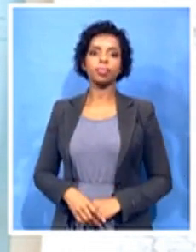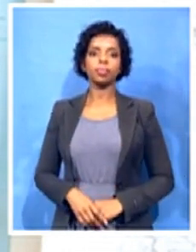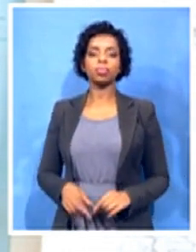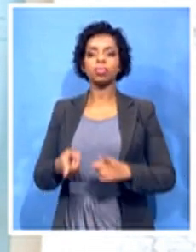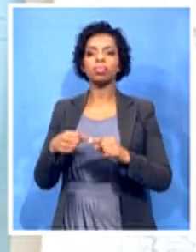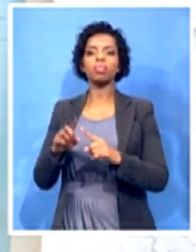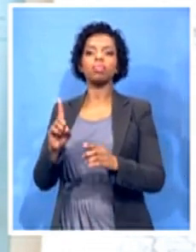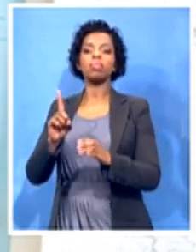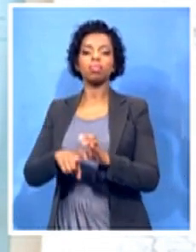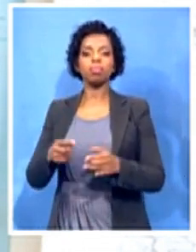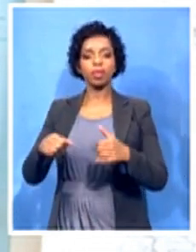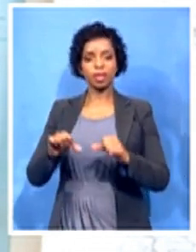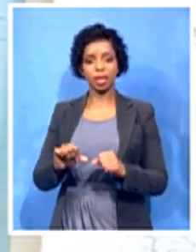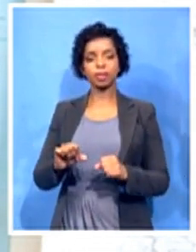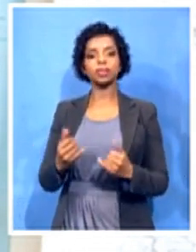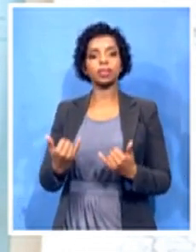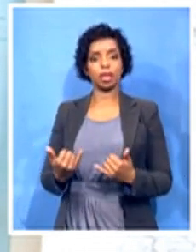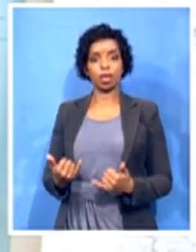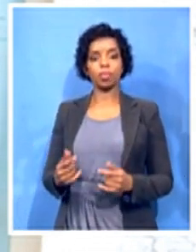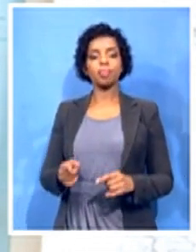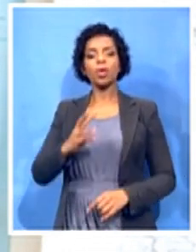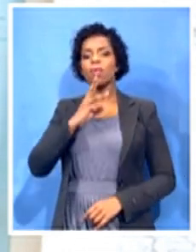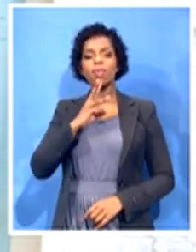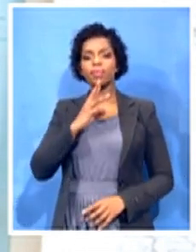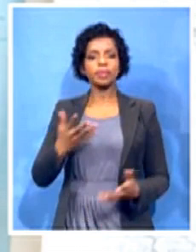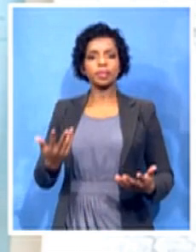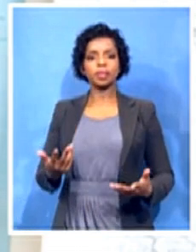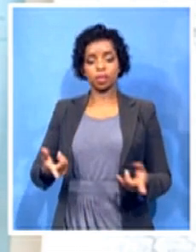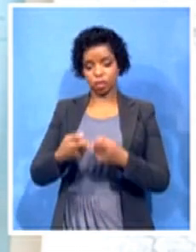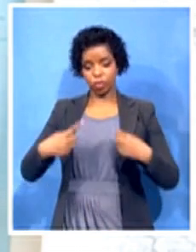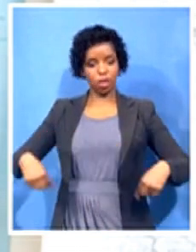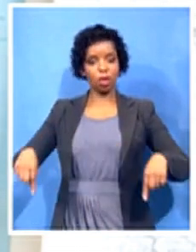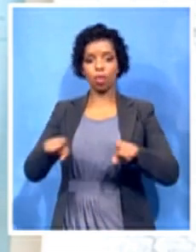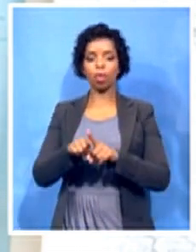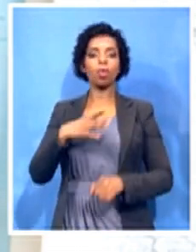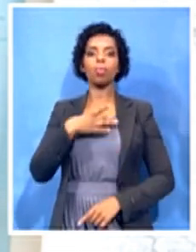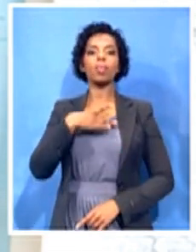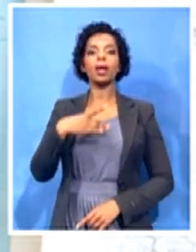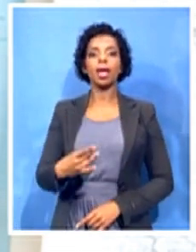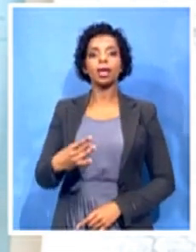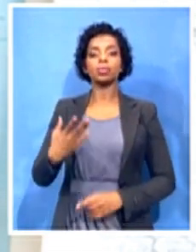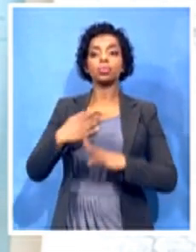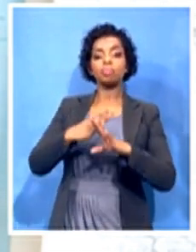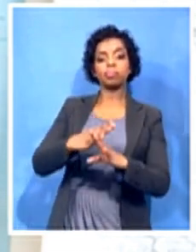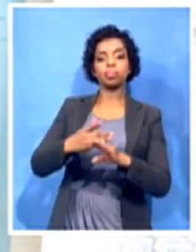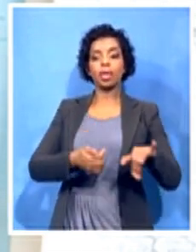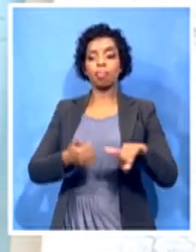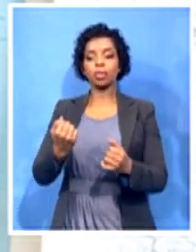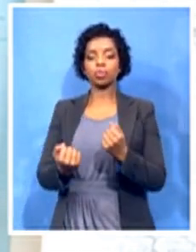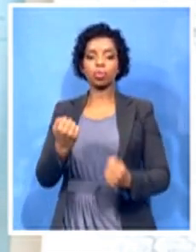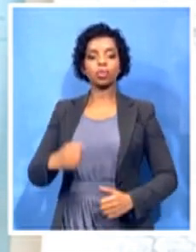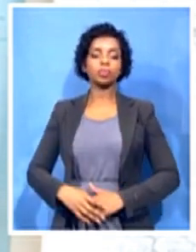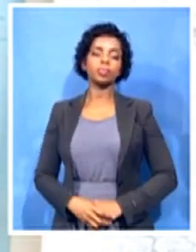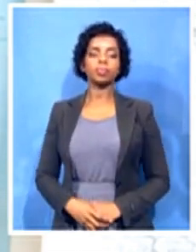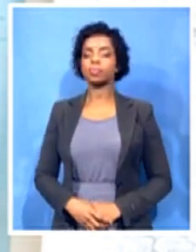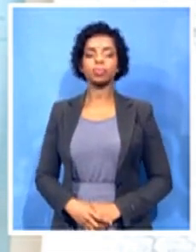Obviously, we would really like to avoid going back to court to enforce something which is such a clear breach